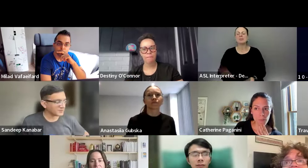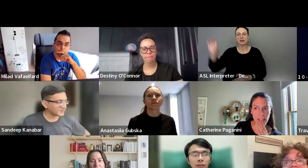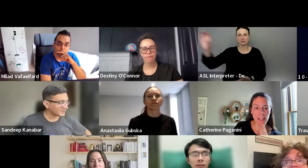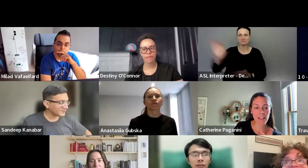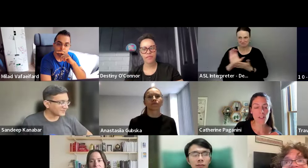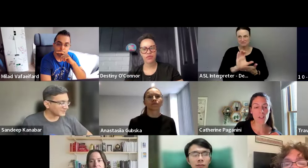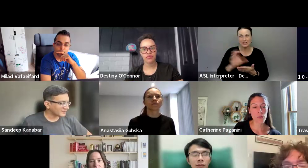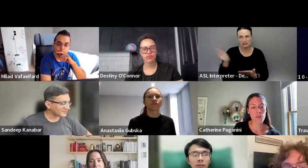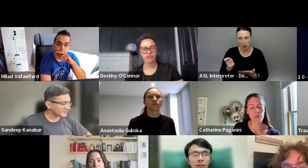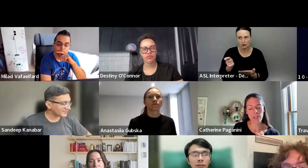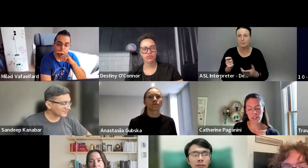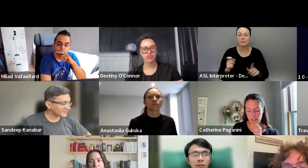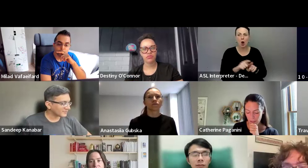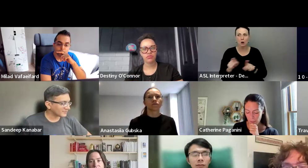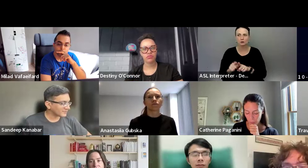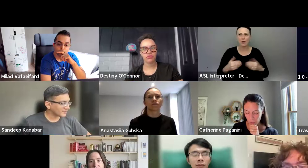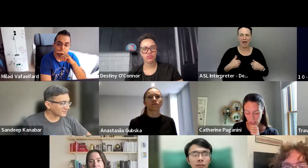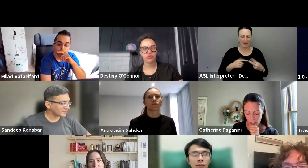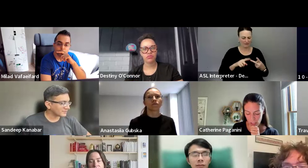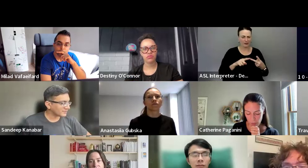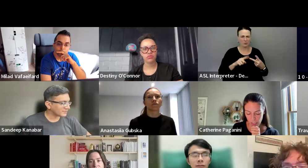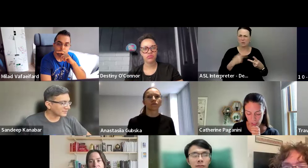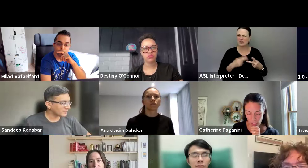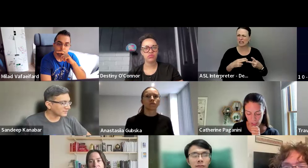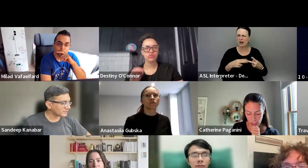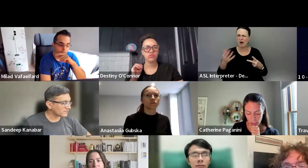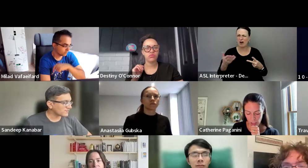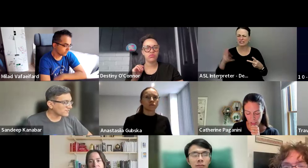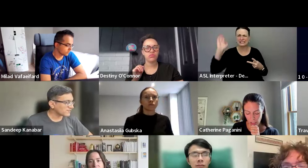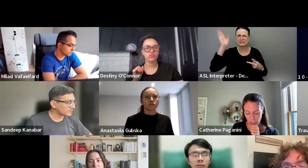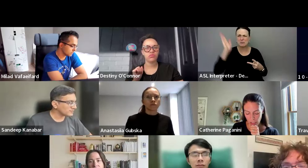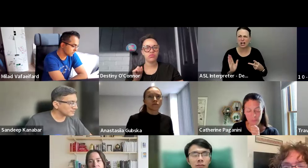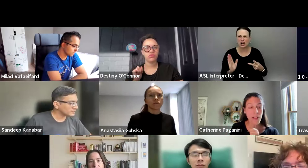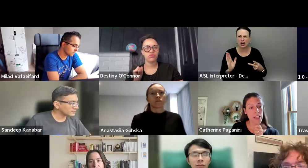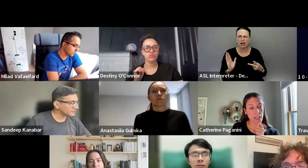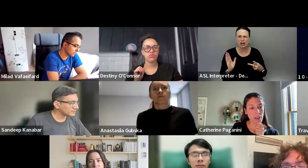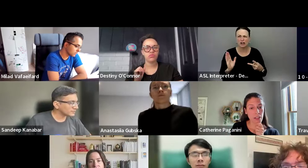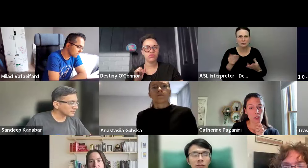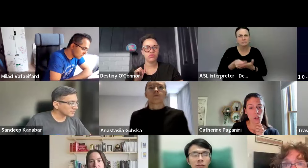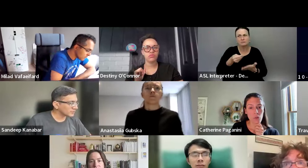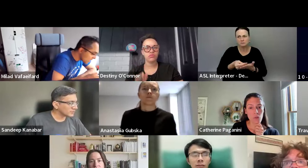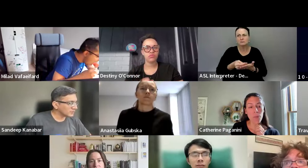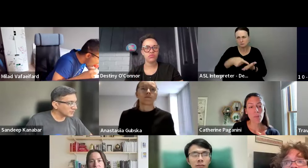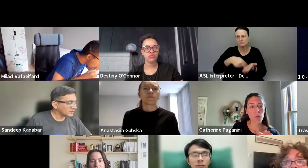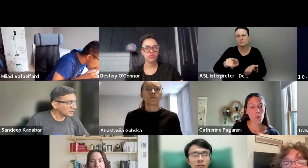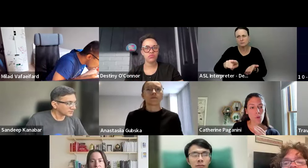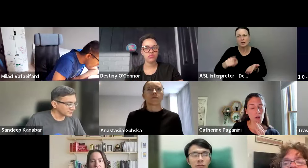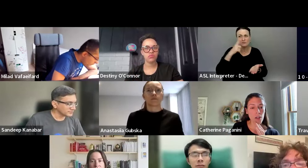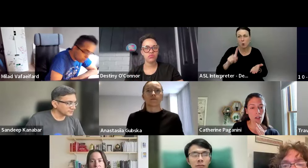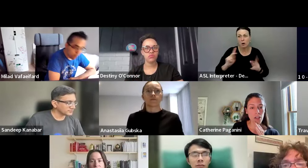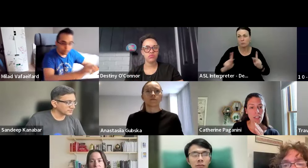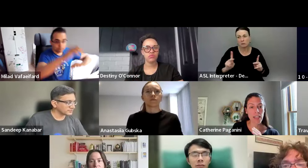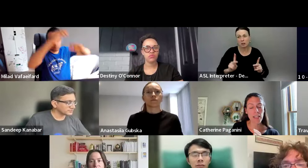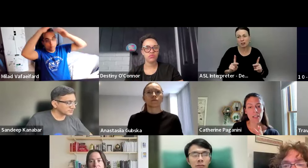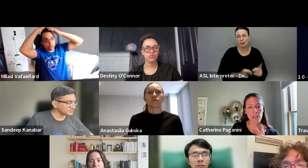a scholarship and then there's also the, um, what's it called speaker, uh, funding. So for people who